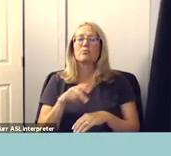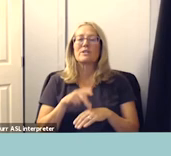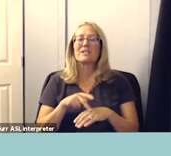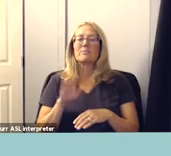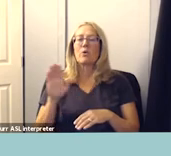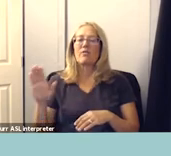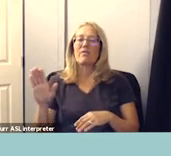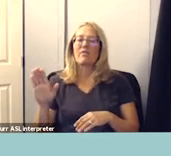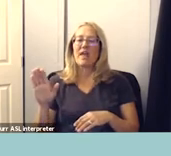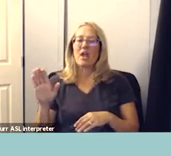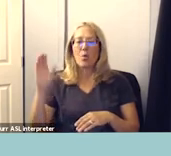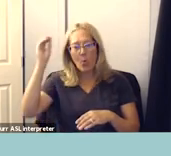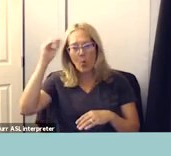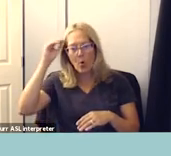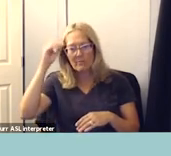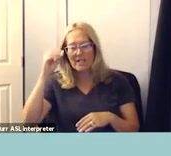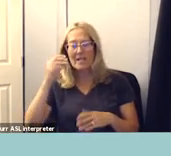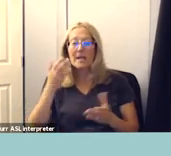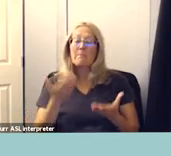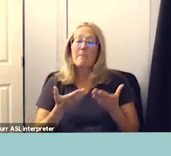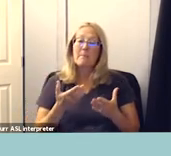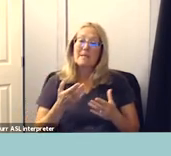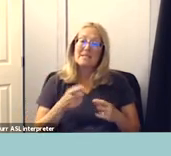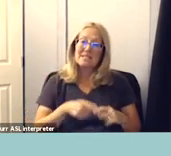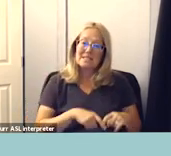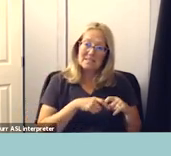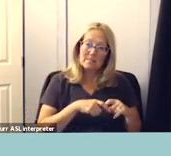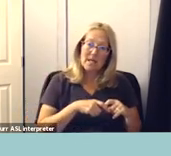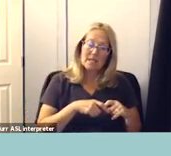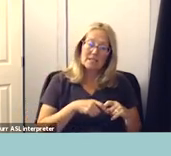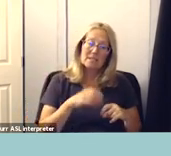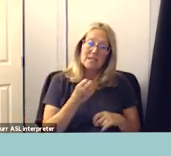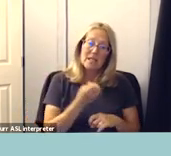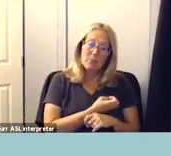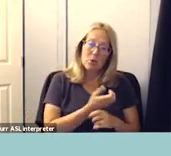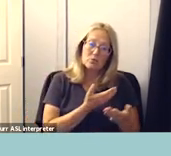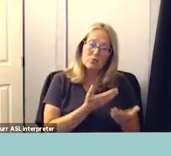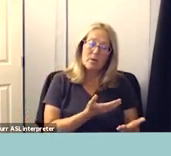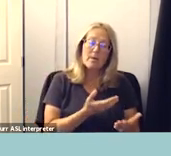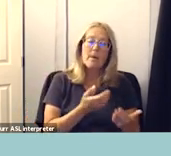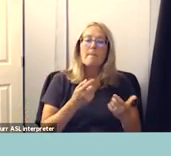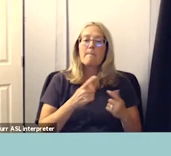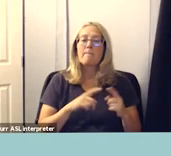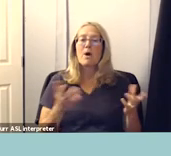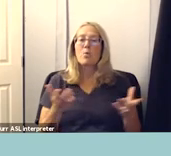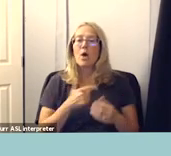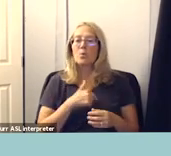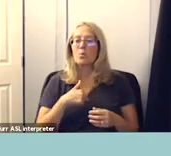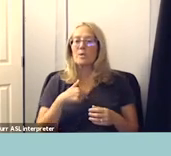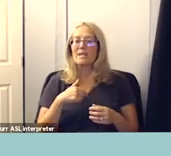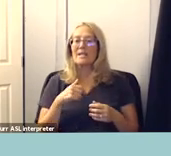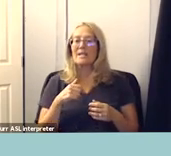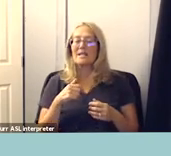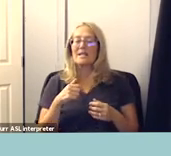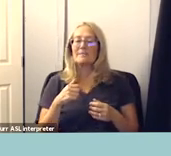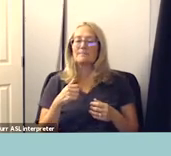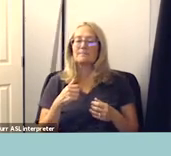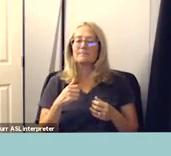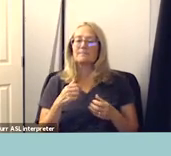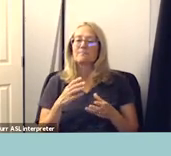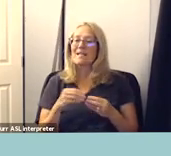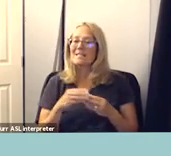they may suspend or recommend for expulsion but what we're saying and this is very important